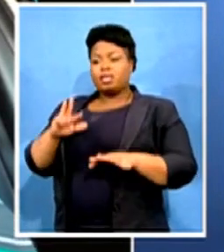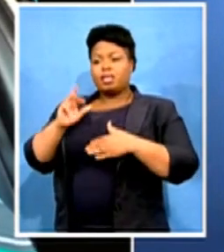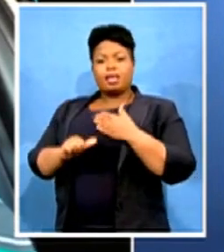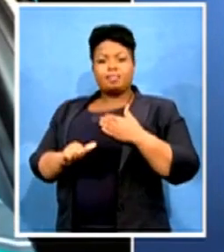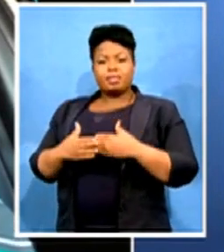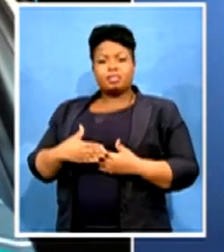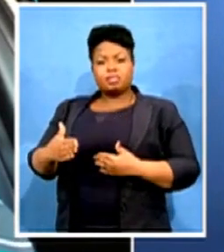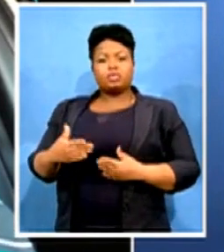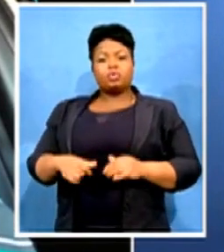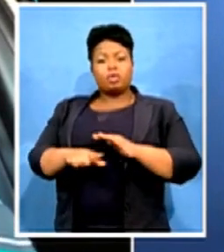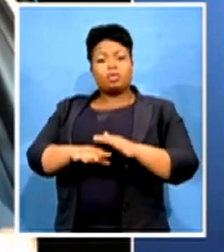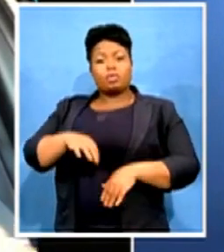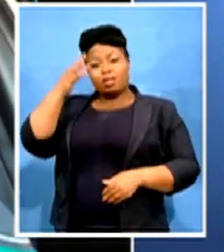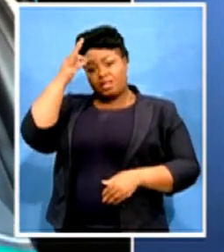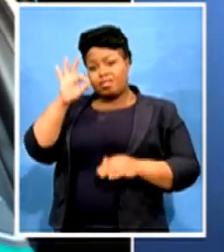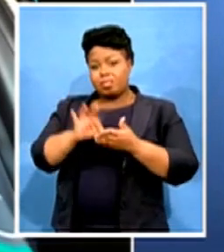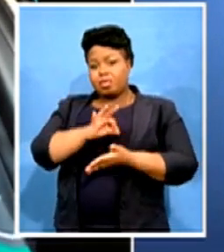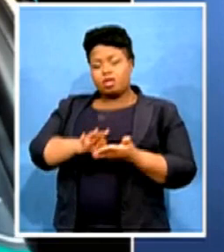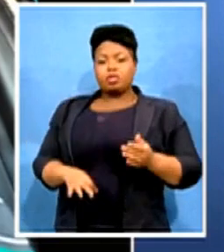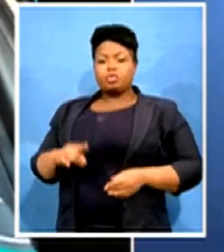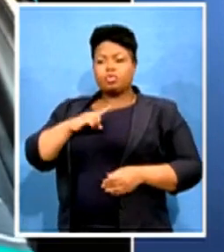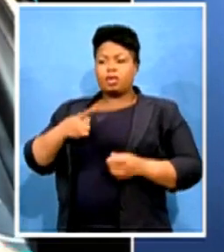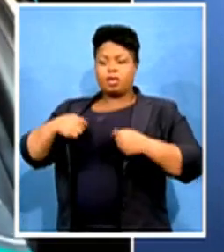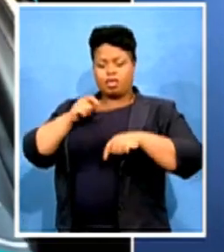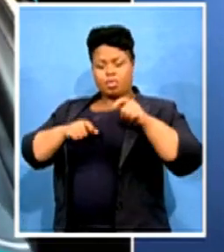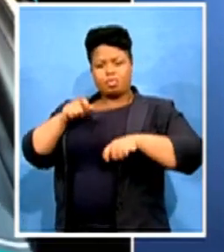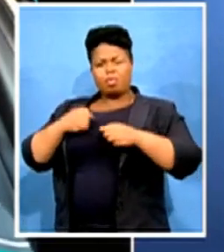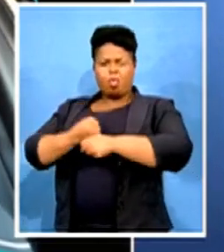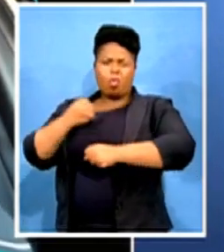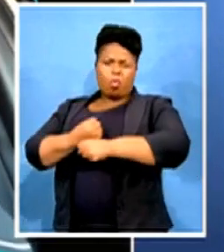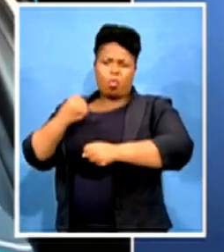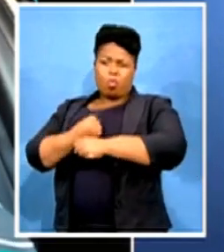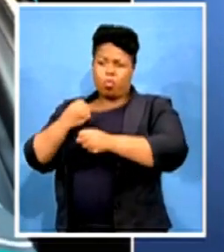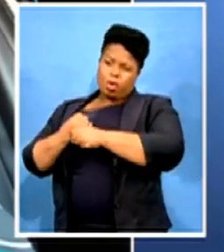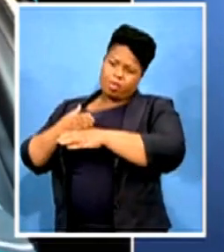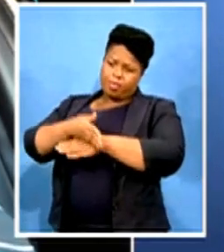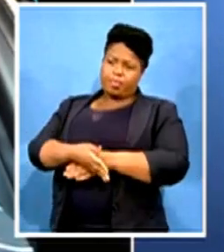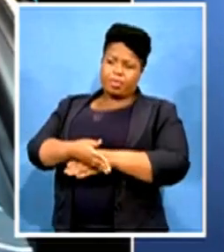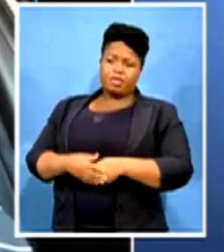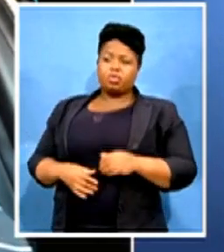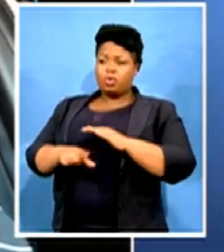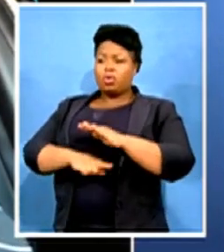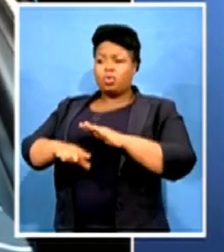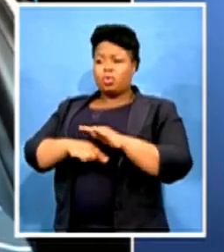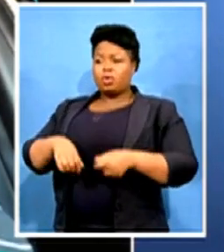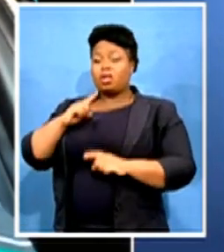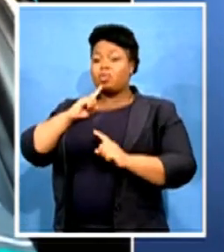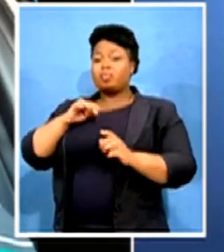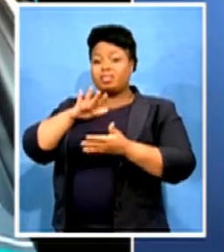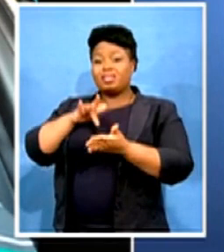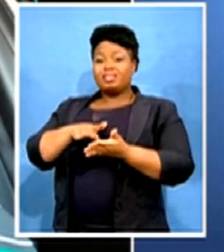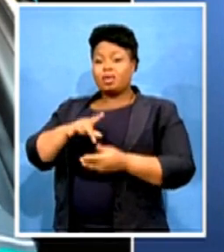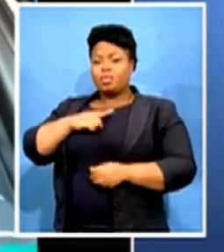when our people have been working so hard, when we have our local command centers which reveal the hard work that they have done,